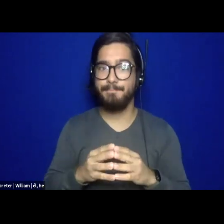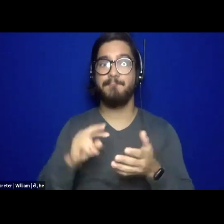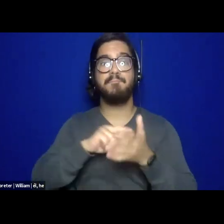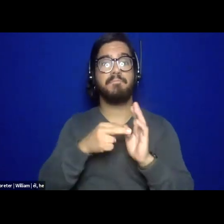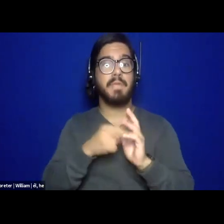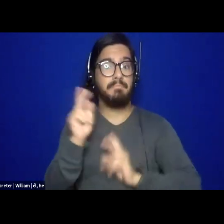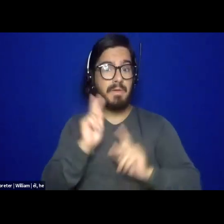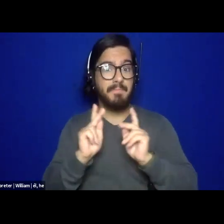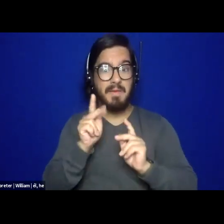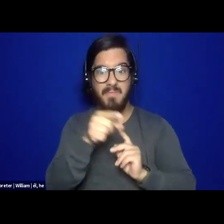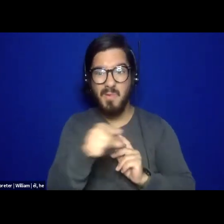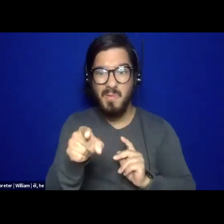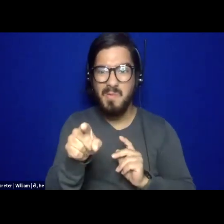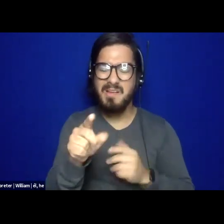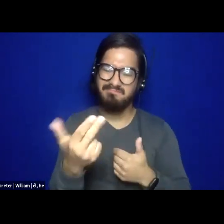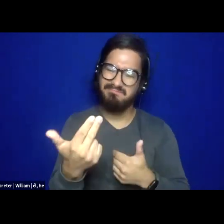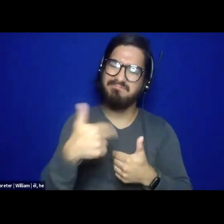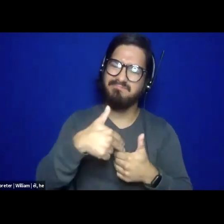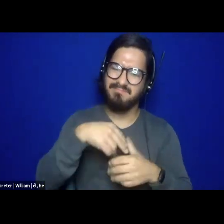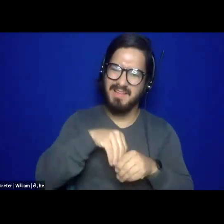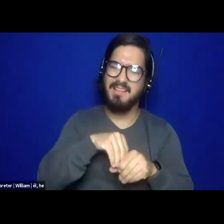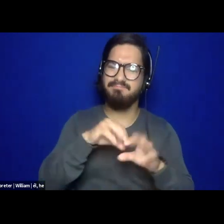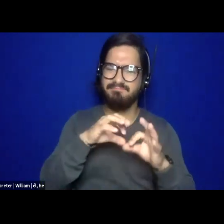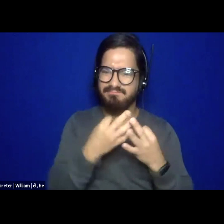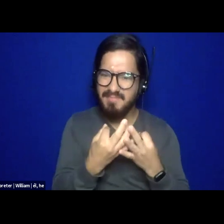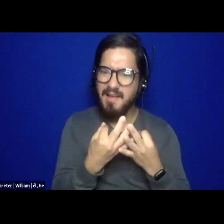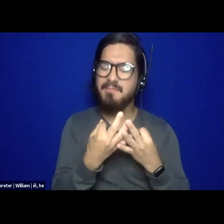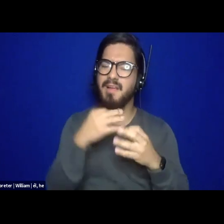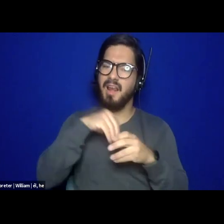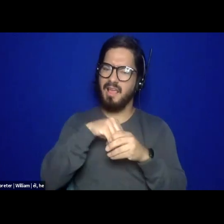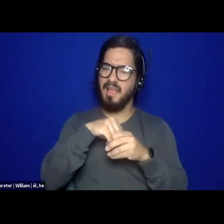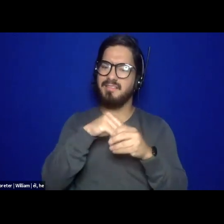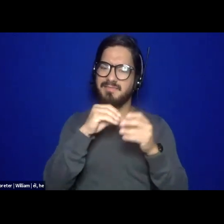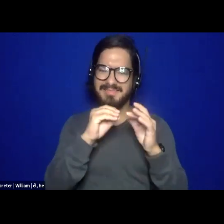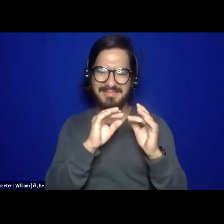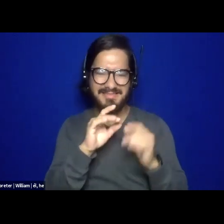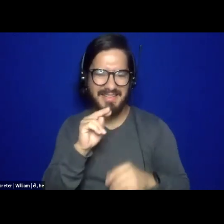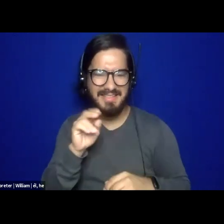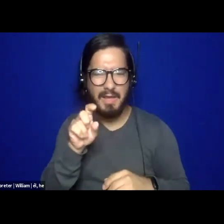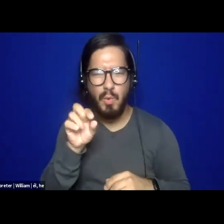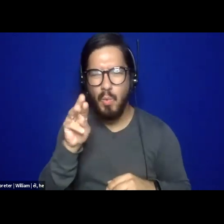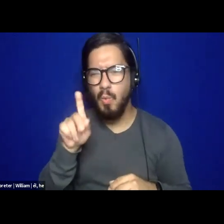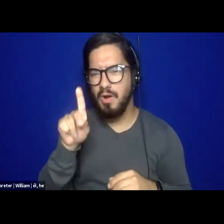of our network and family who are providing emotional and spiritual care, no matter where that comes from.